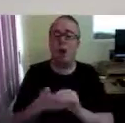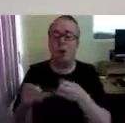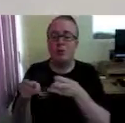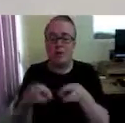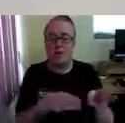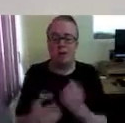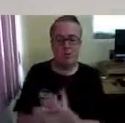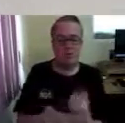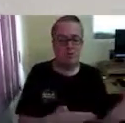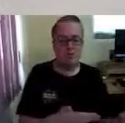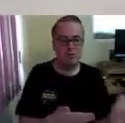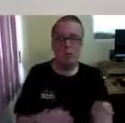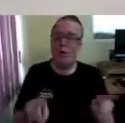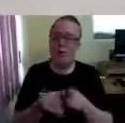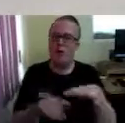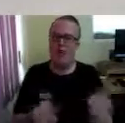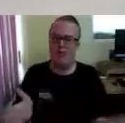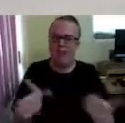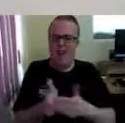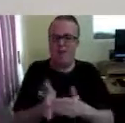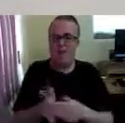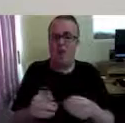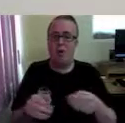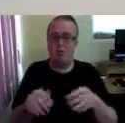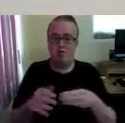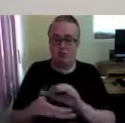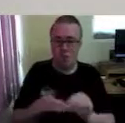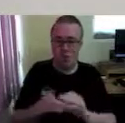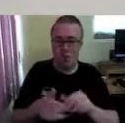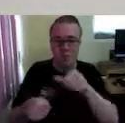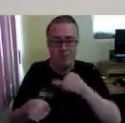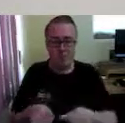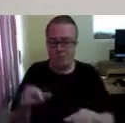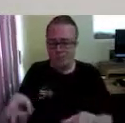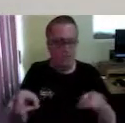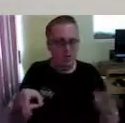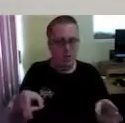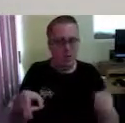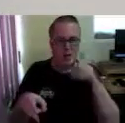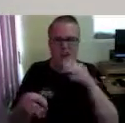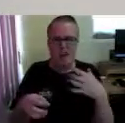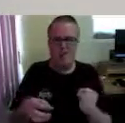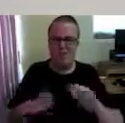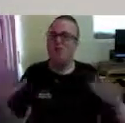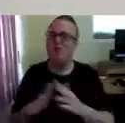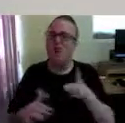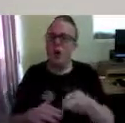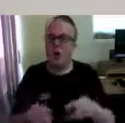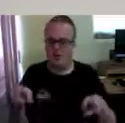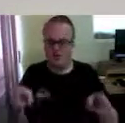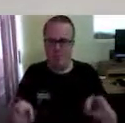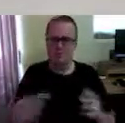here. They have an extra row of Braille keys on the side, which enable you to do chord commands really easily.